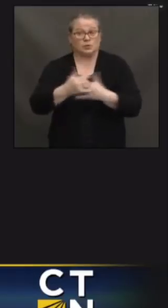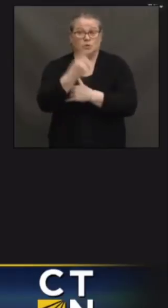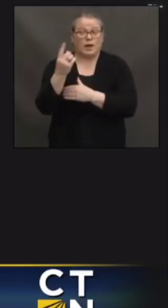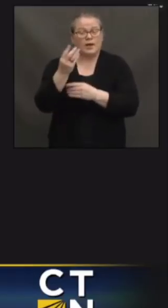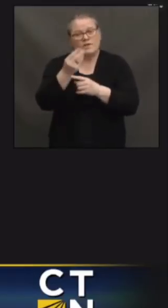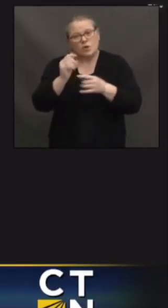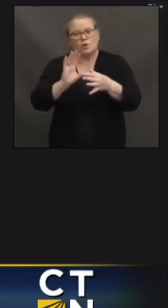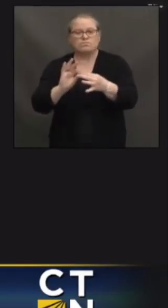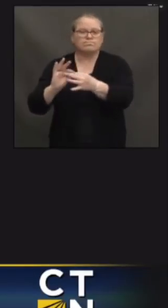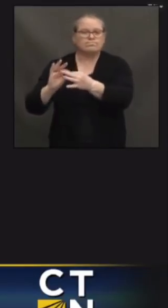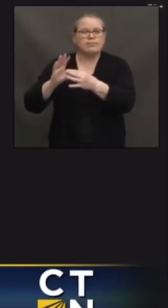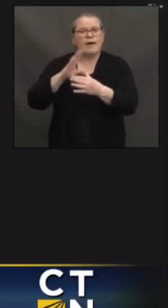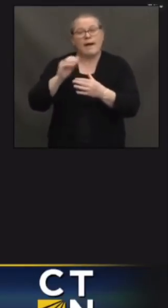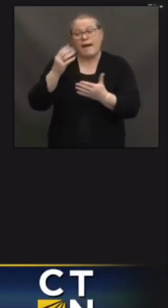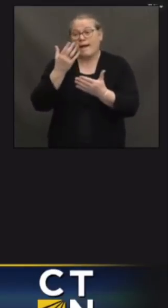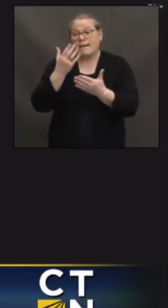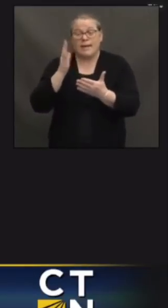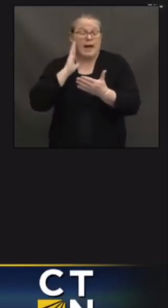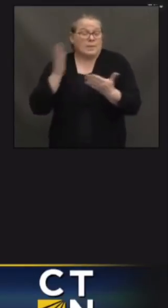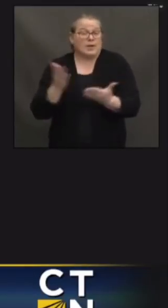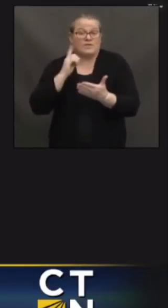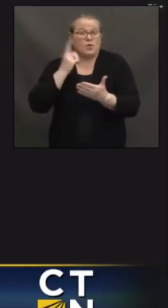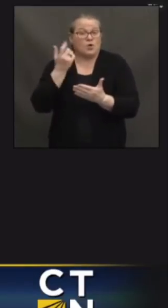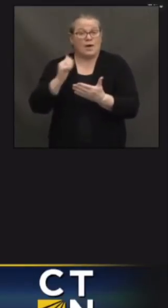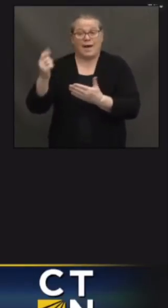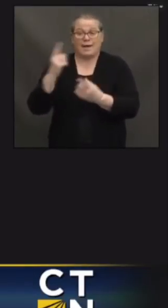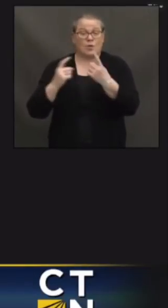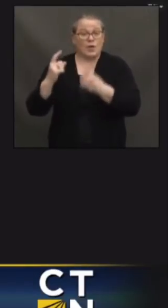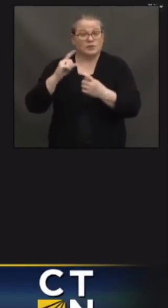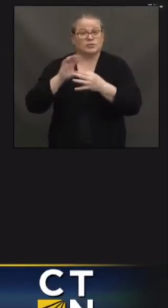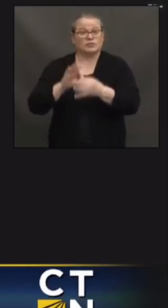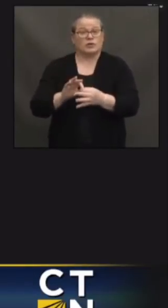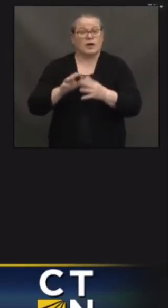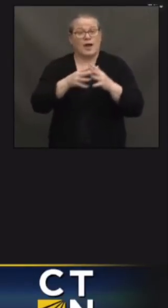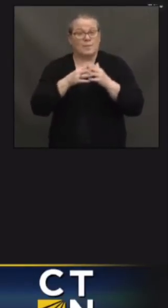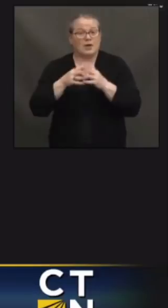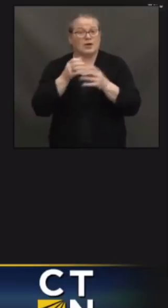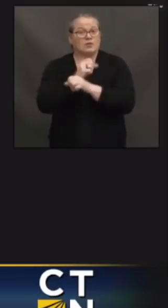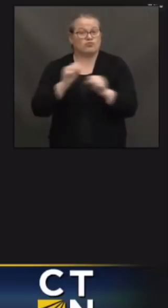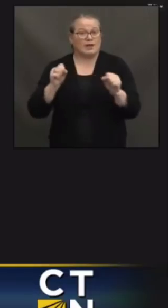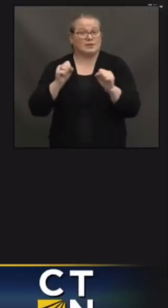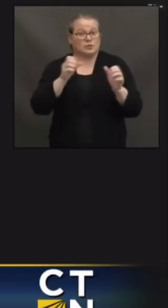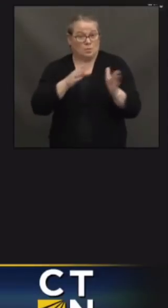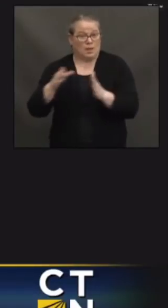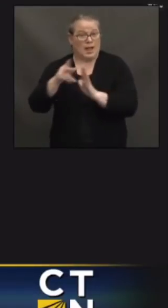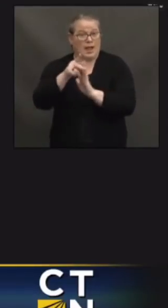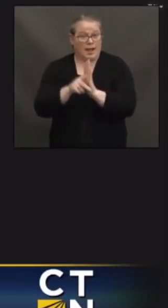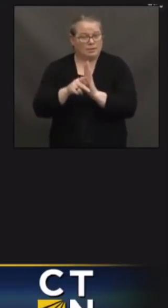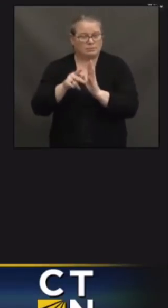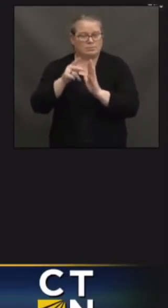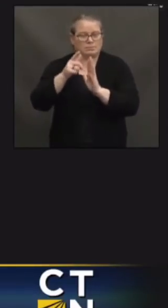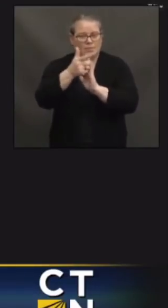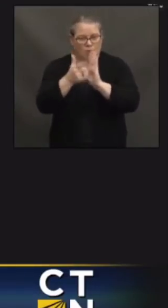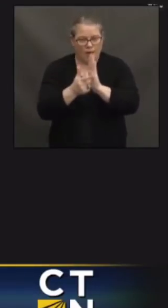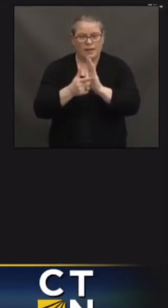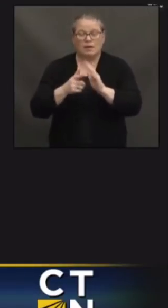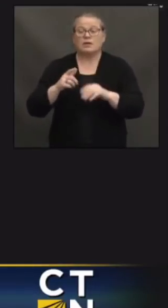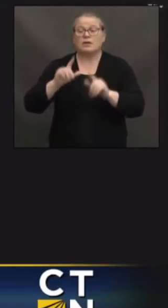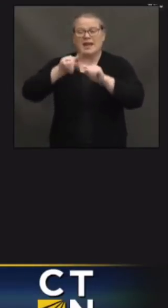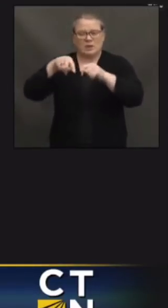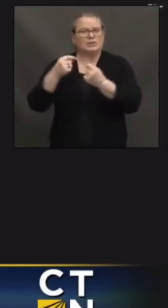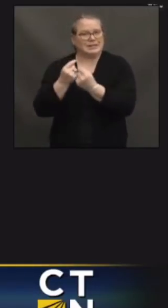perhaps help answer any questions about the American Rescue Plan. You're right, this was a team effort. President Biden